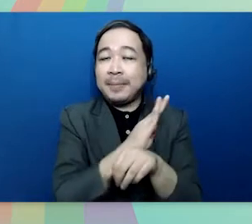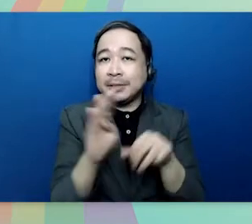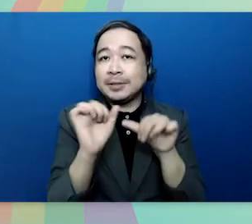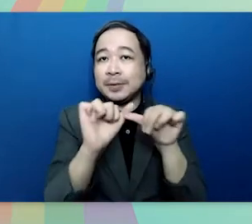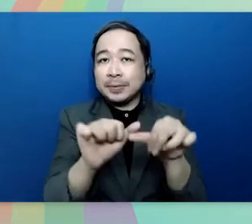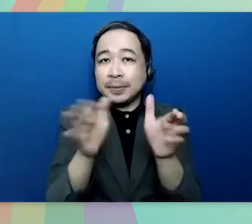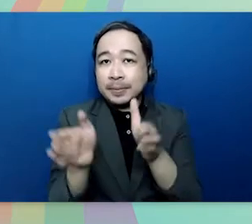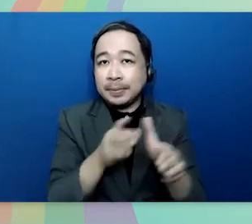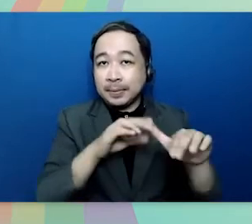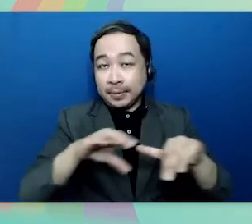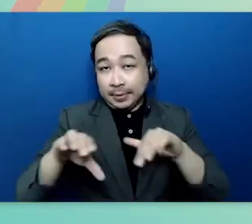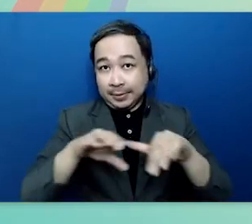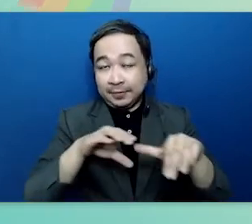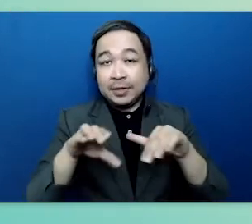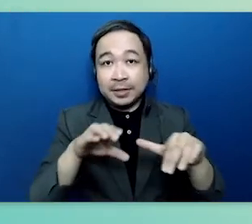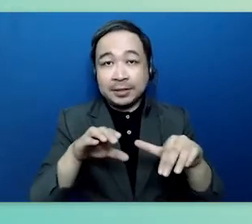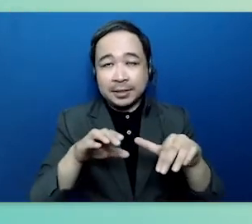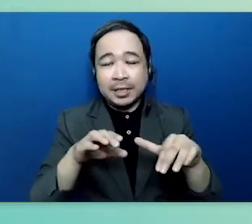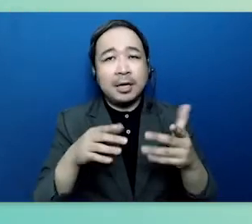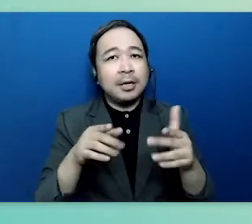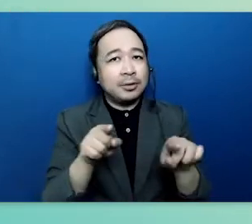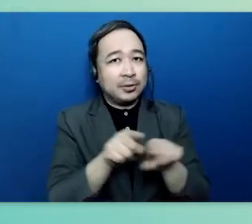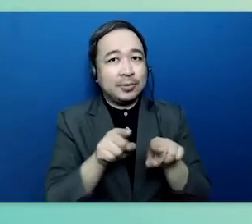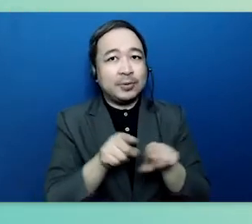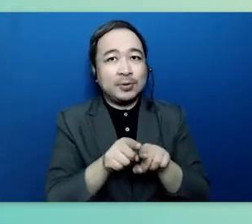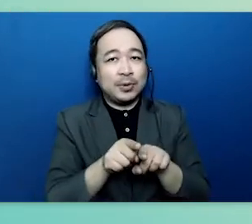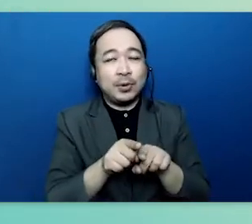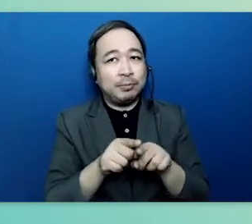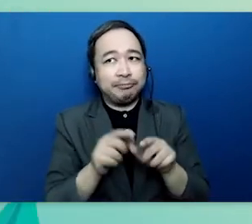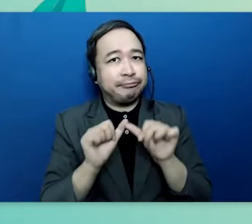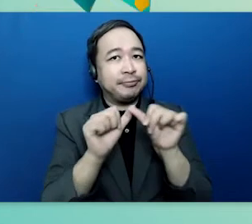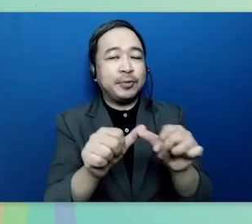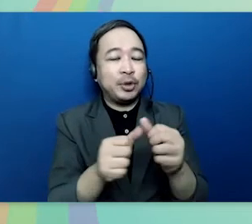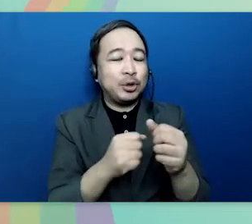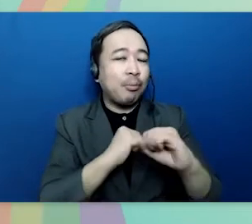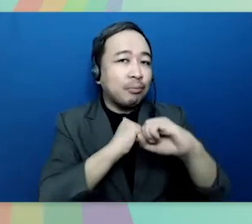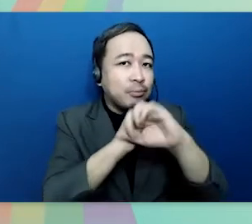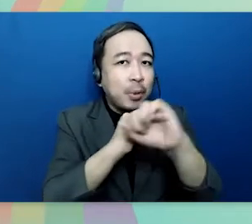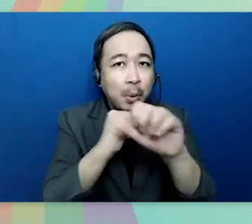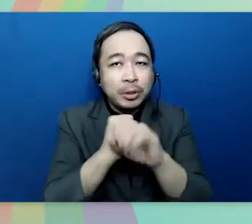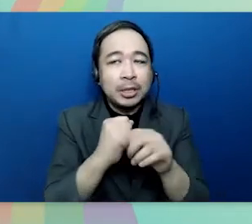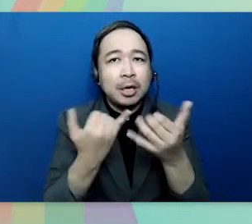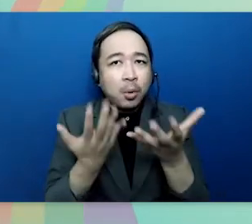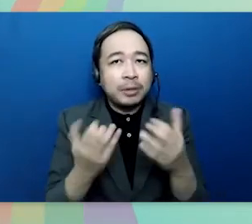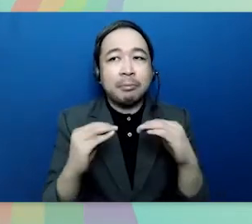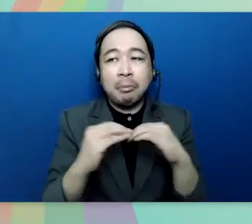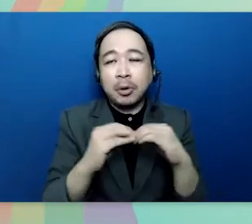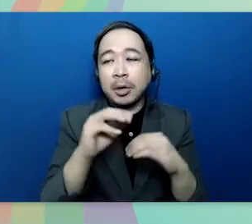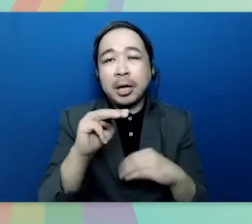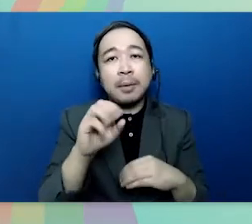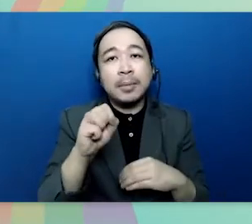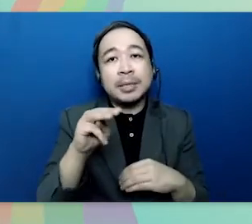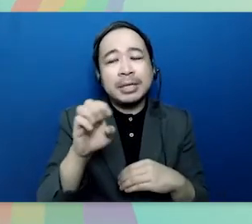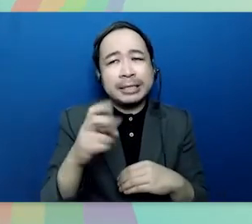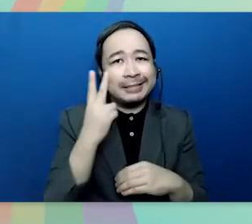business continuity planning activities and initiatives were also further promoted as more msmes have